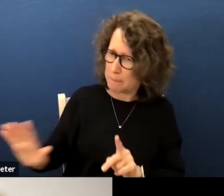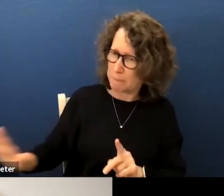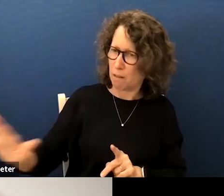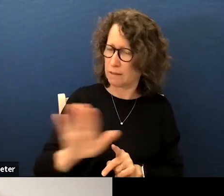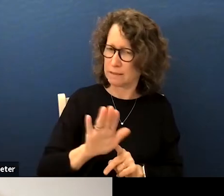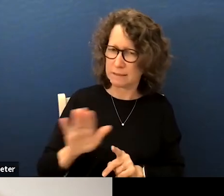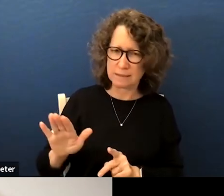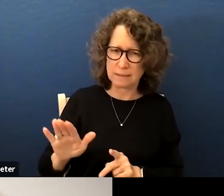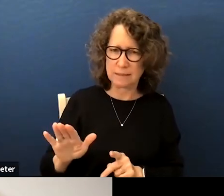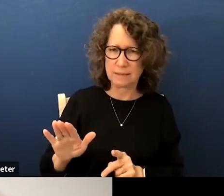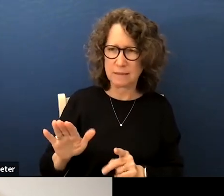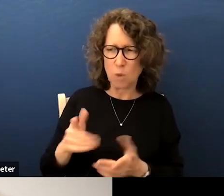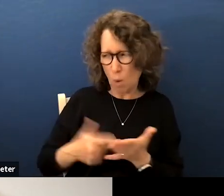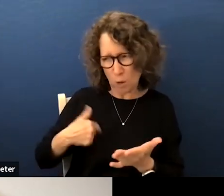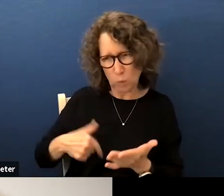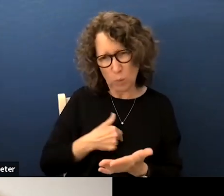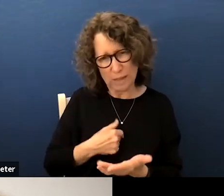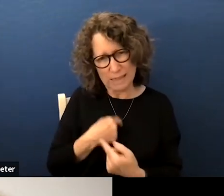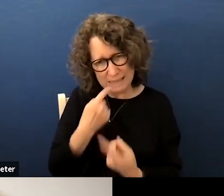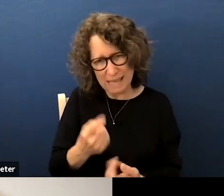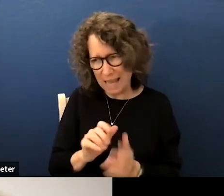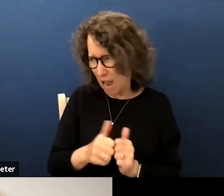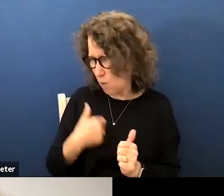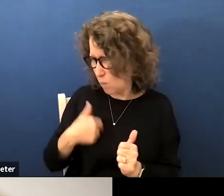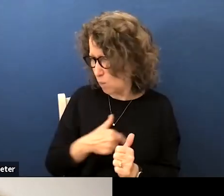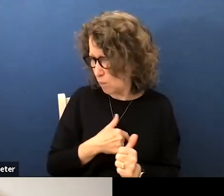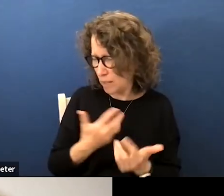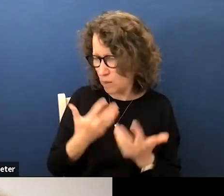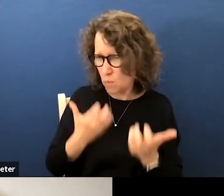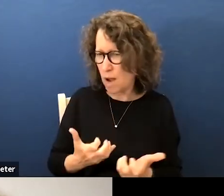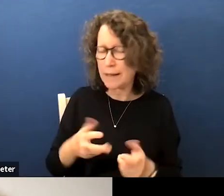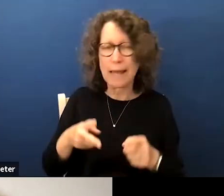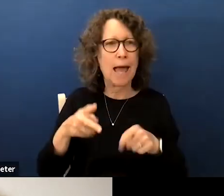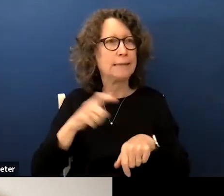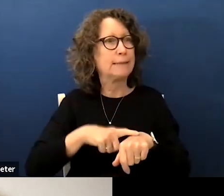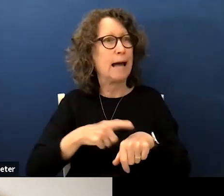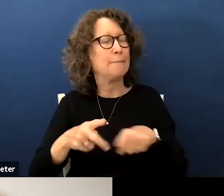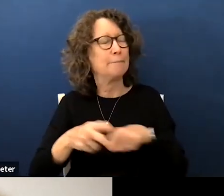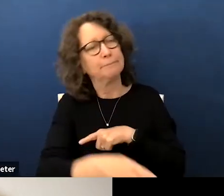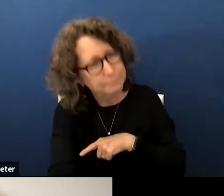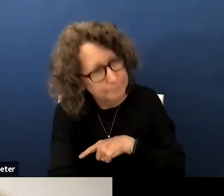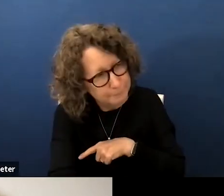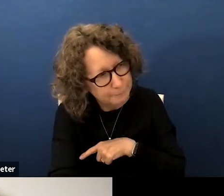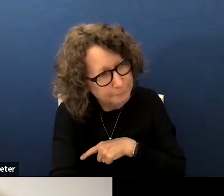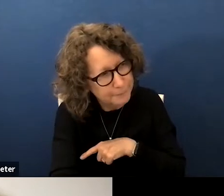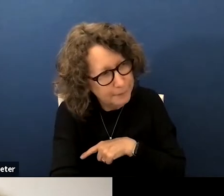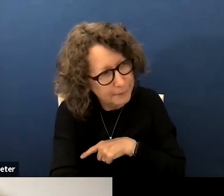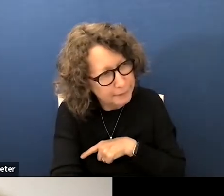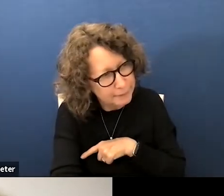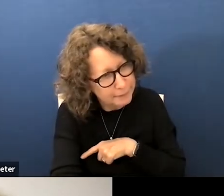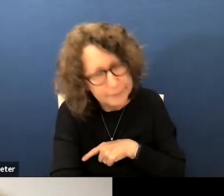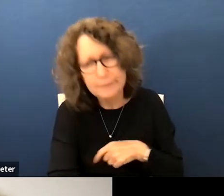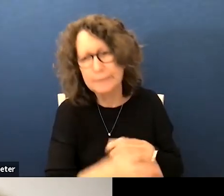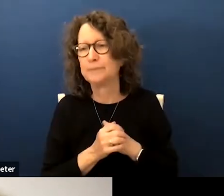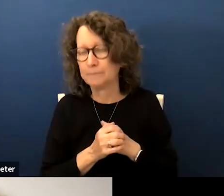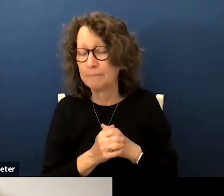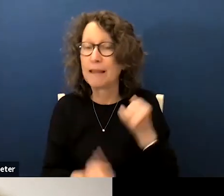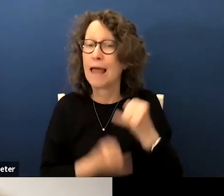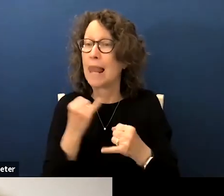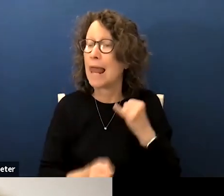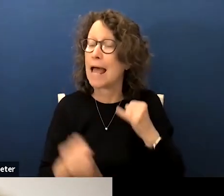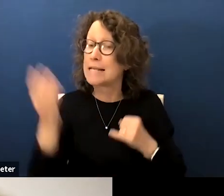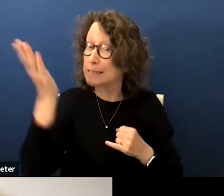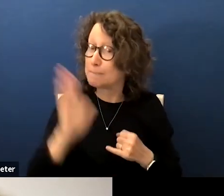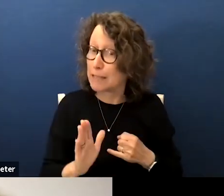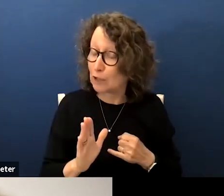to the to how what we say how we um come to you and you're not reacting our last speaker is